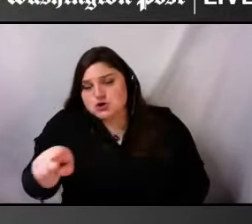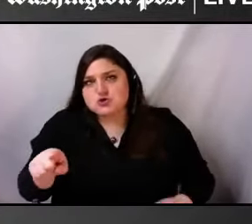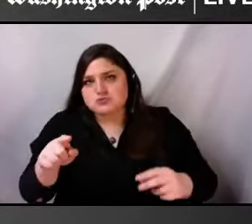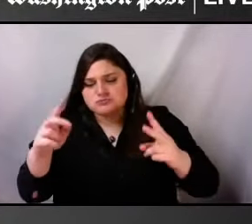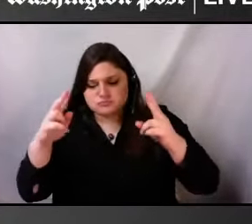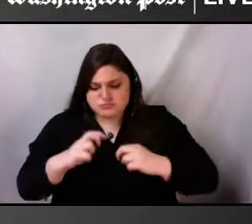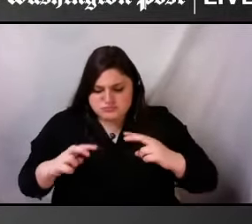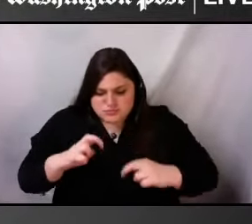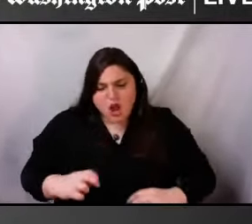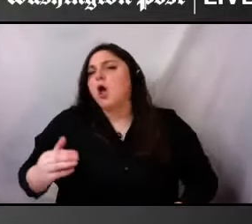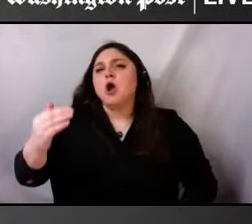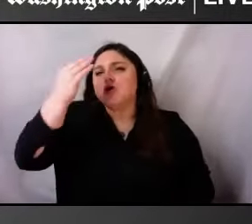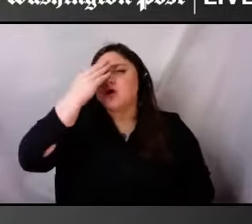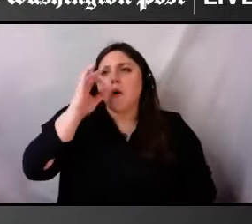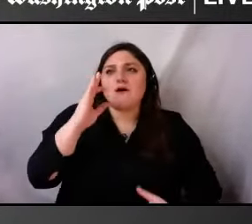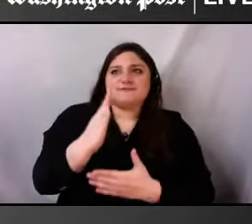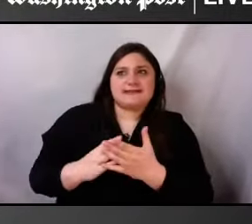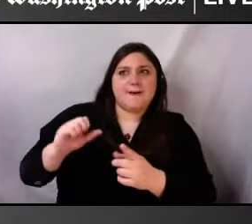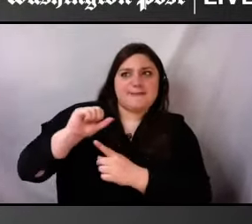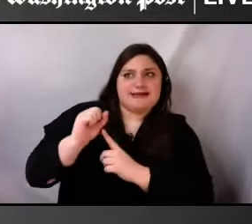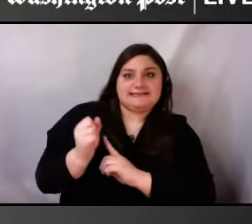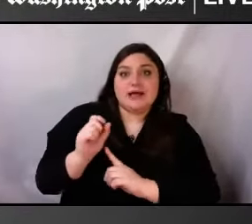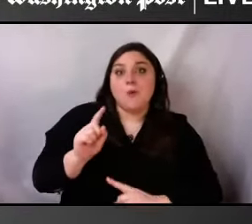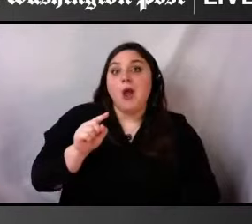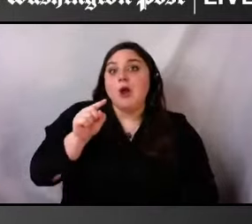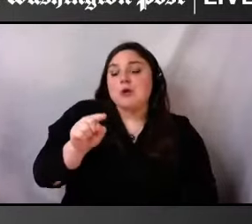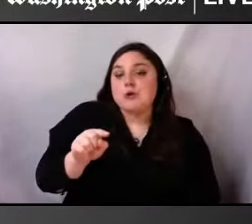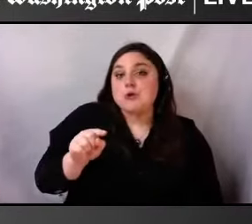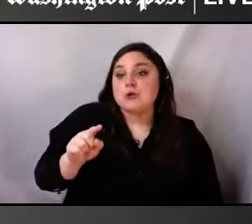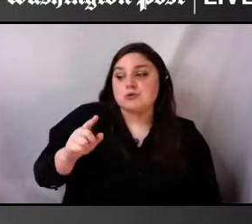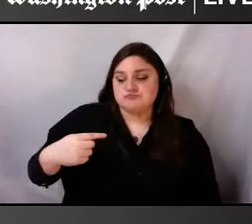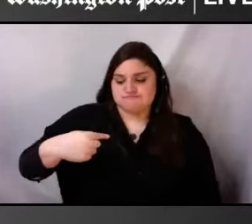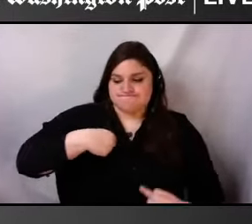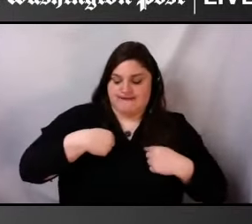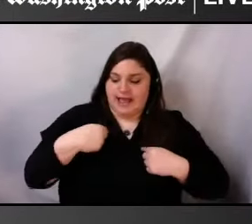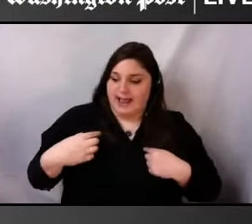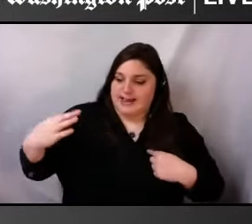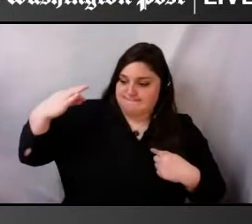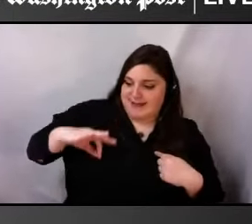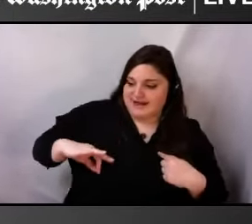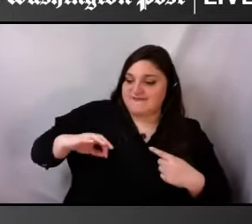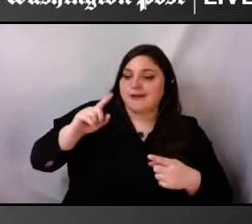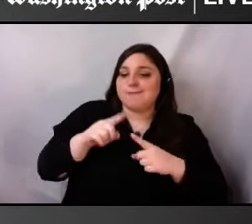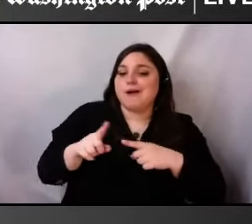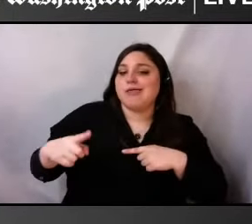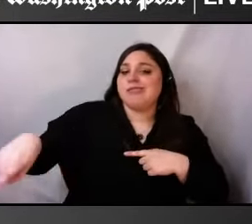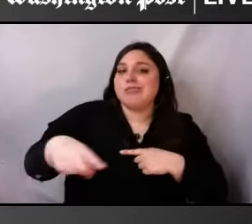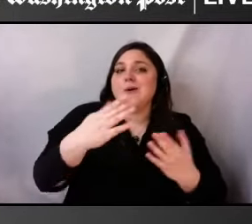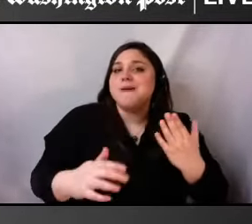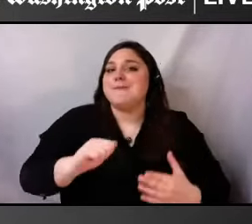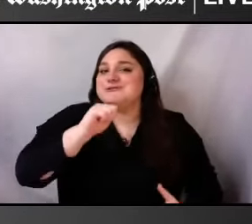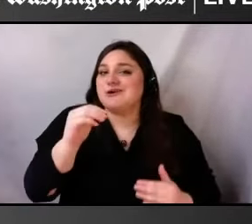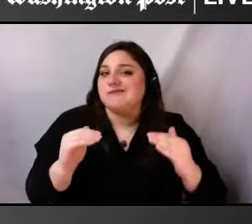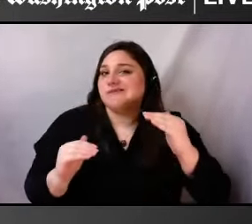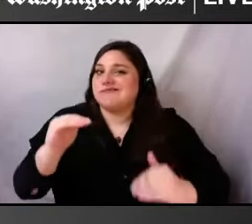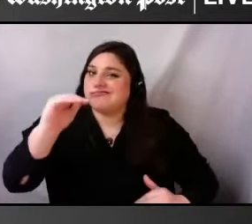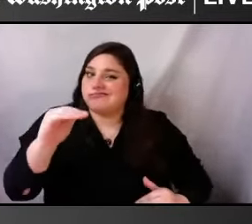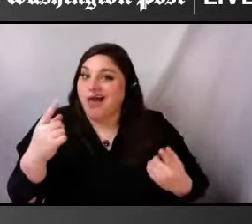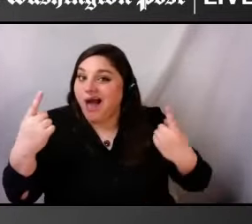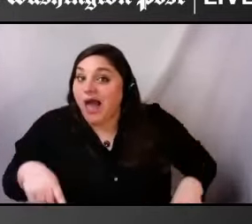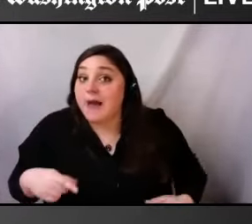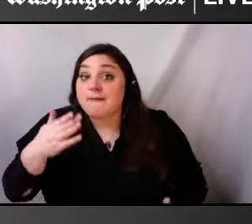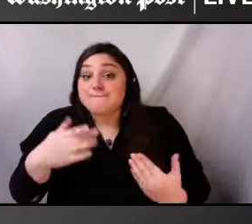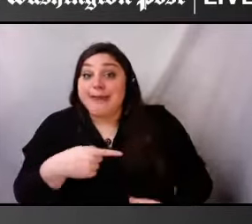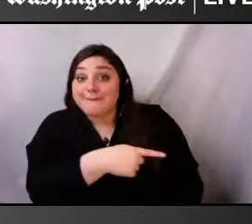that you may or may not be cognizant of, um, do not benefit, suffer as a result?